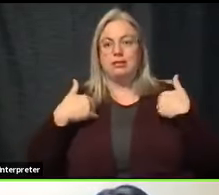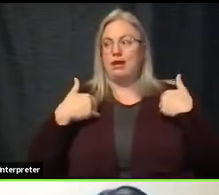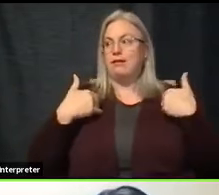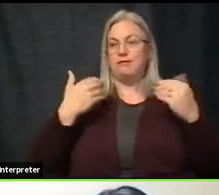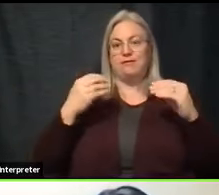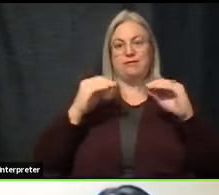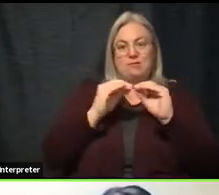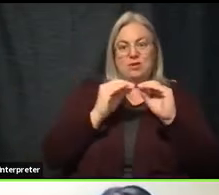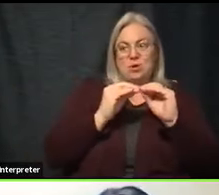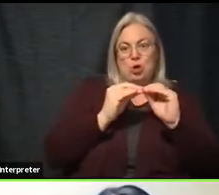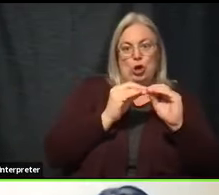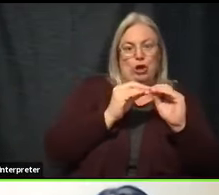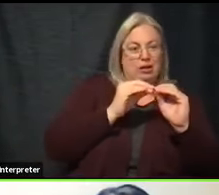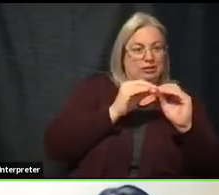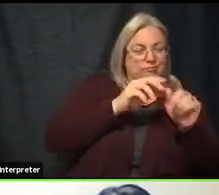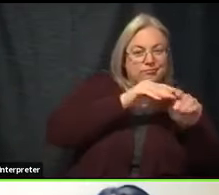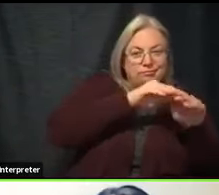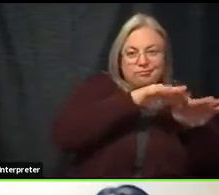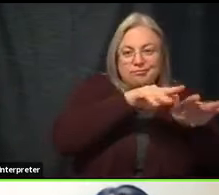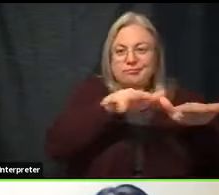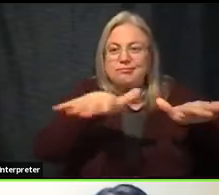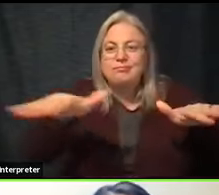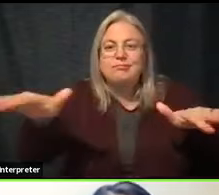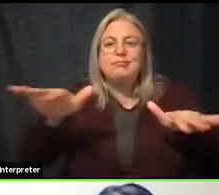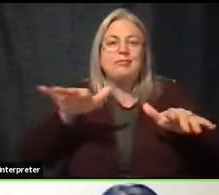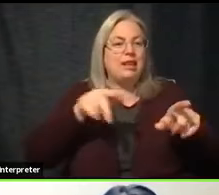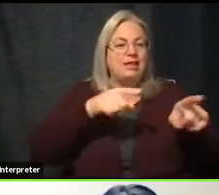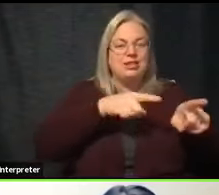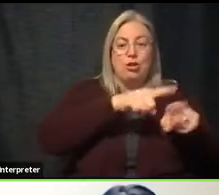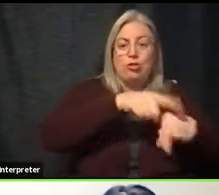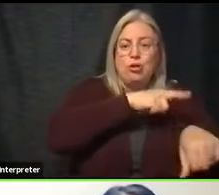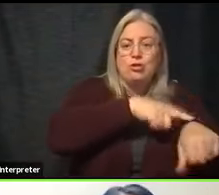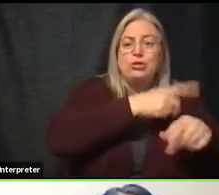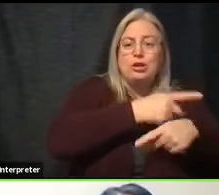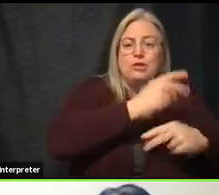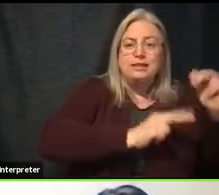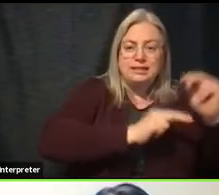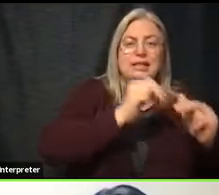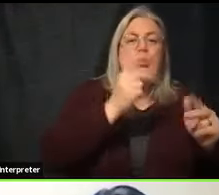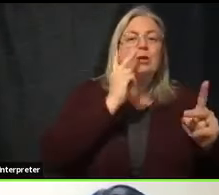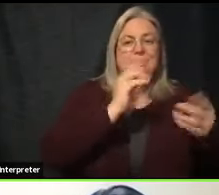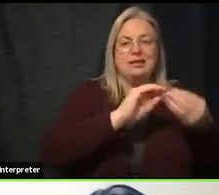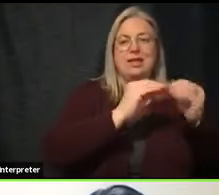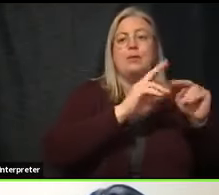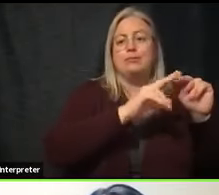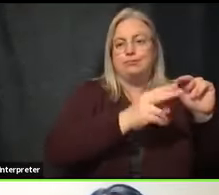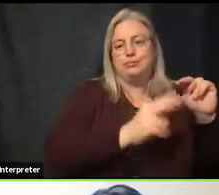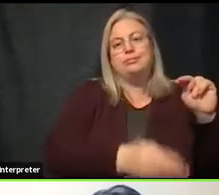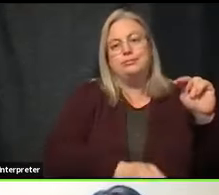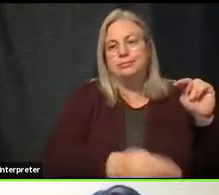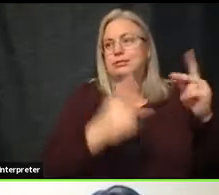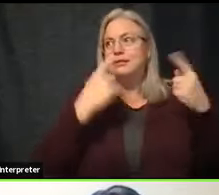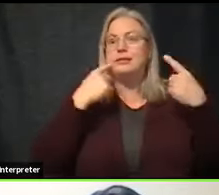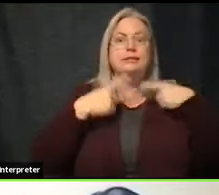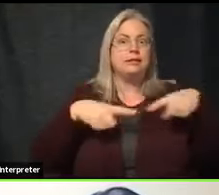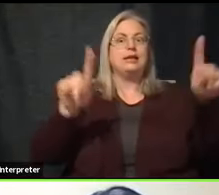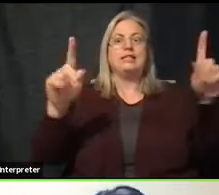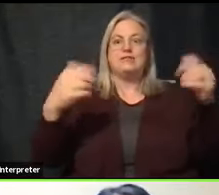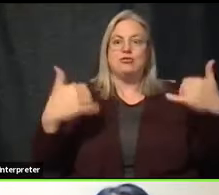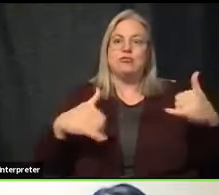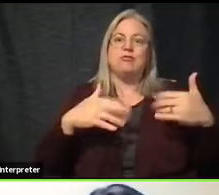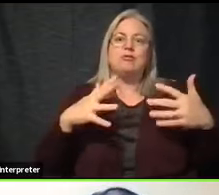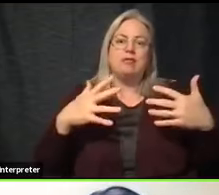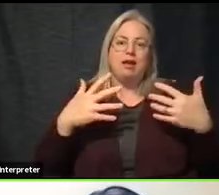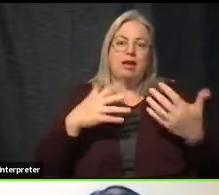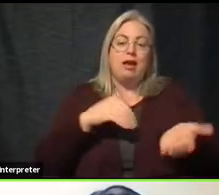certainly in these really narrow pockets, like our long-term care facilities, we are starting to see how successful this can be. And to see our healthcare